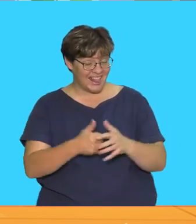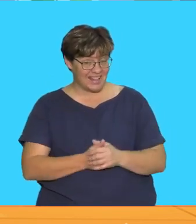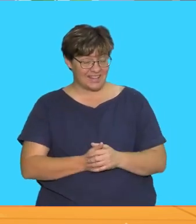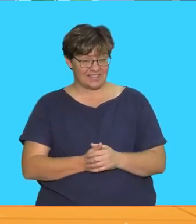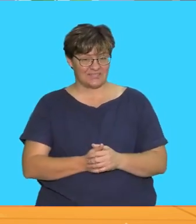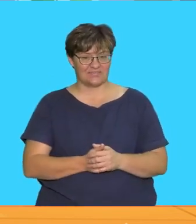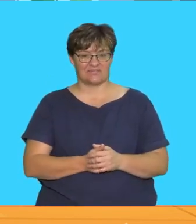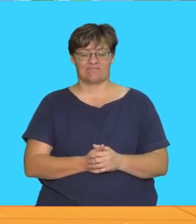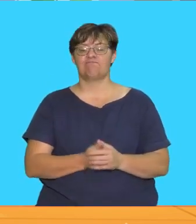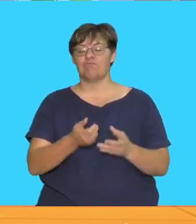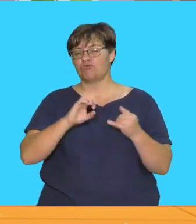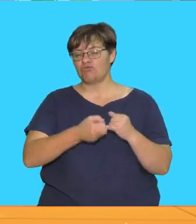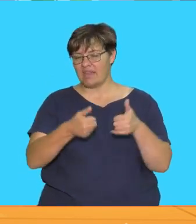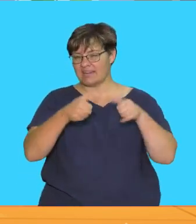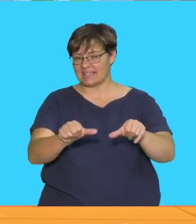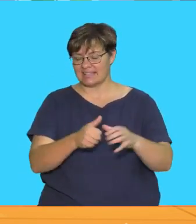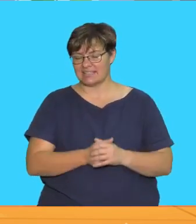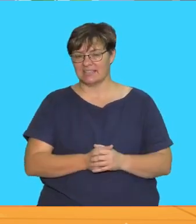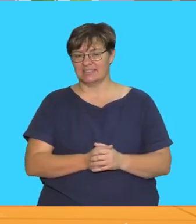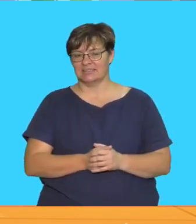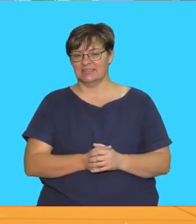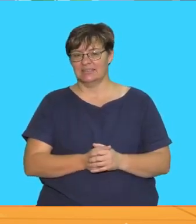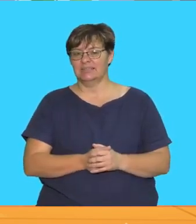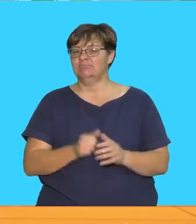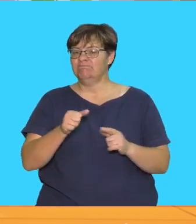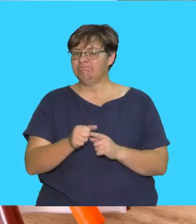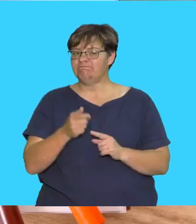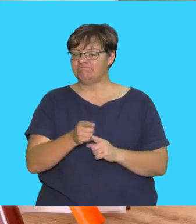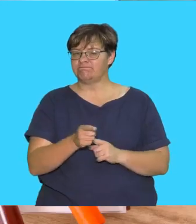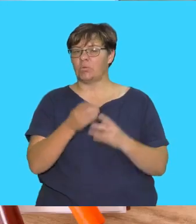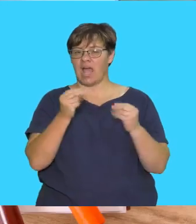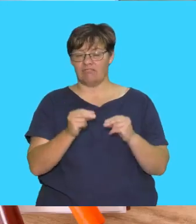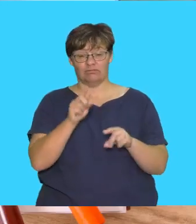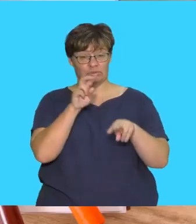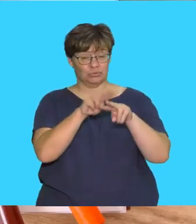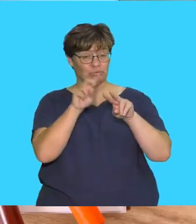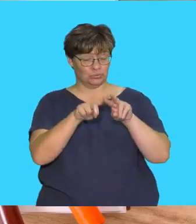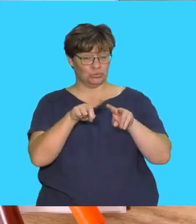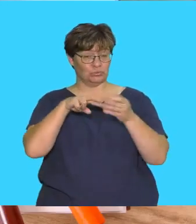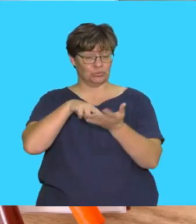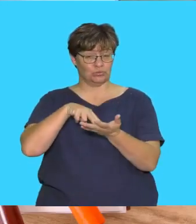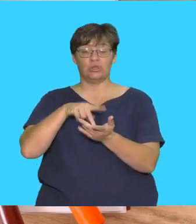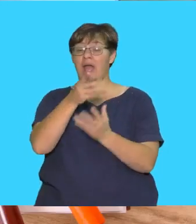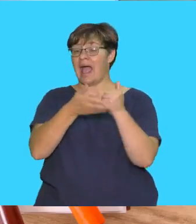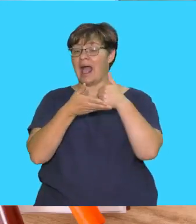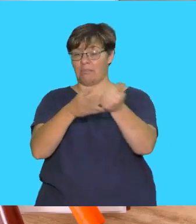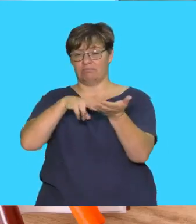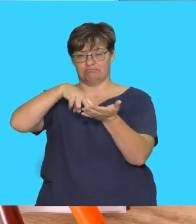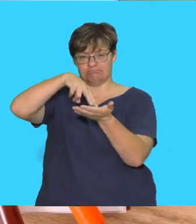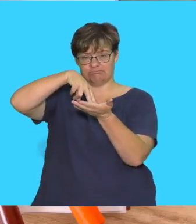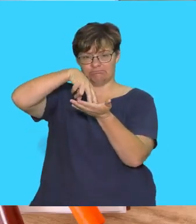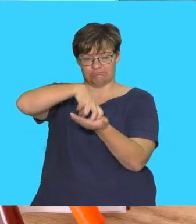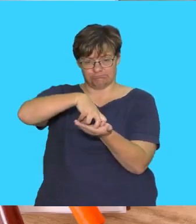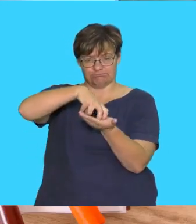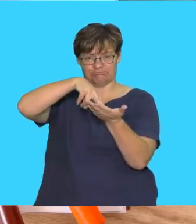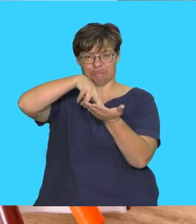definitely let's try the next one and they help you bend